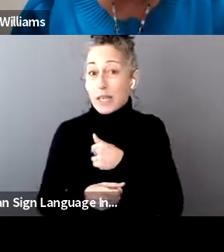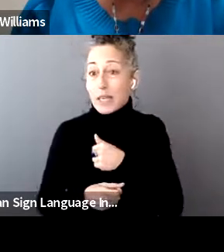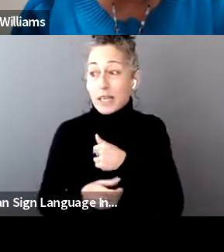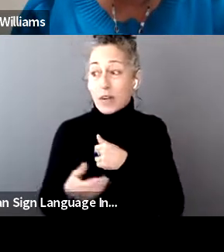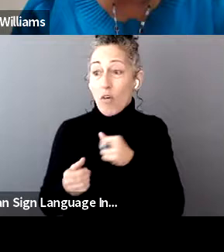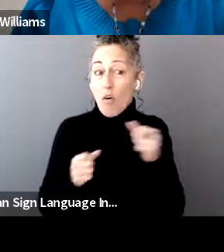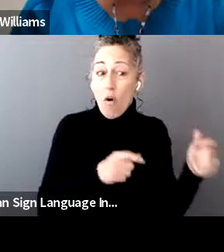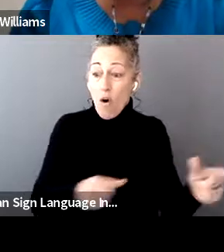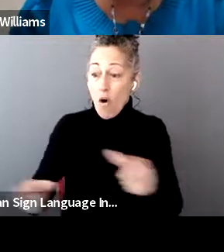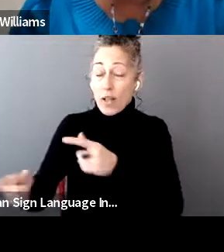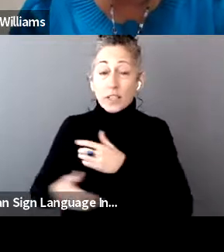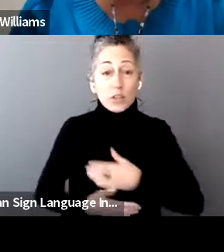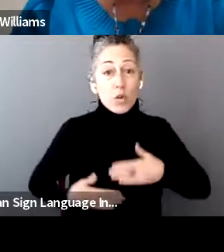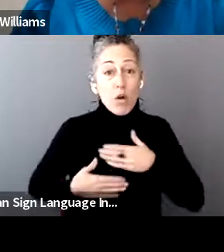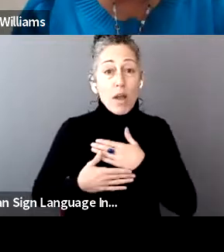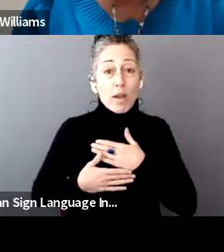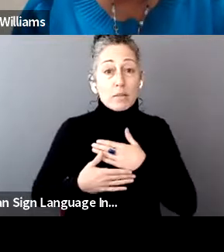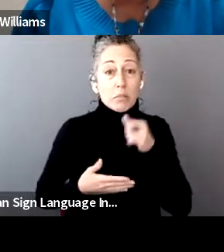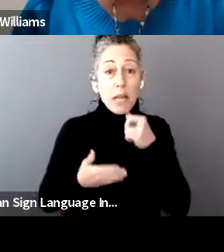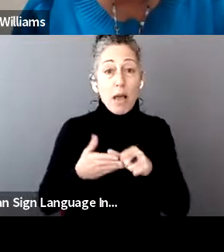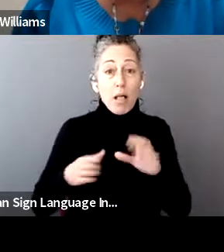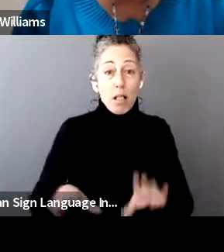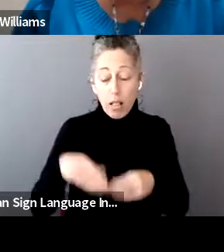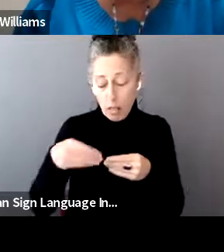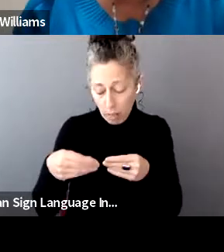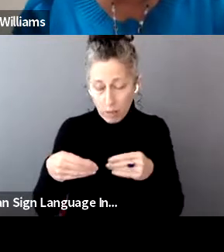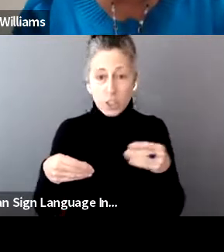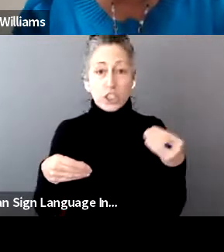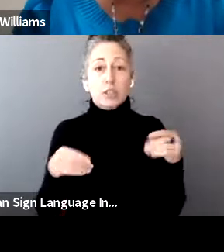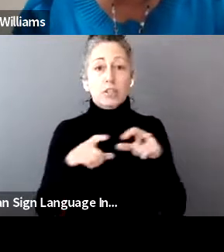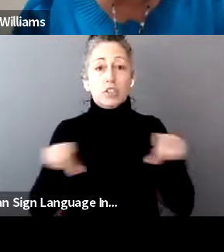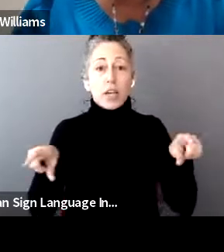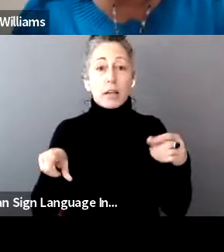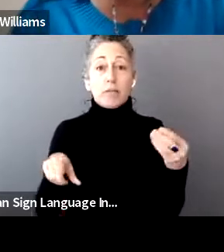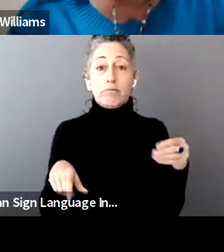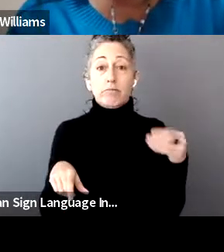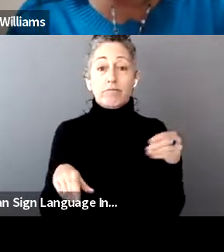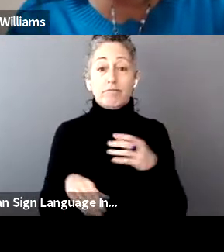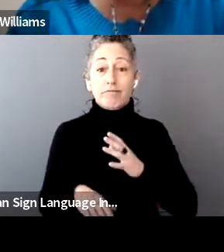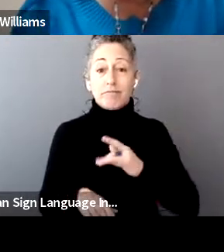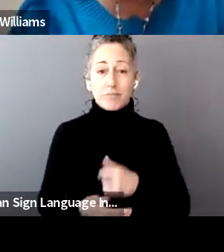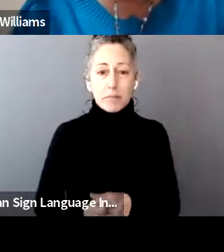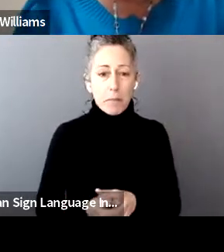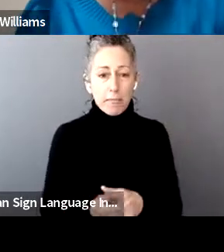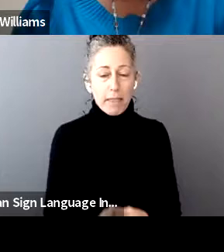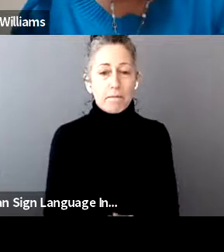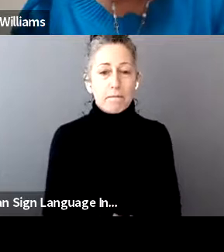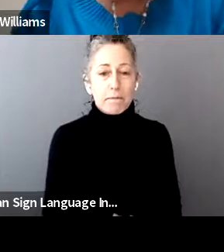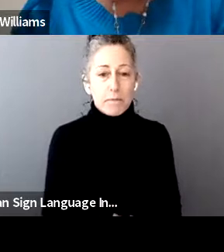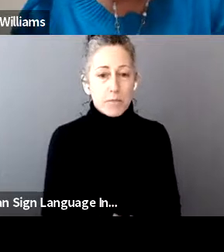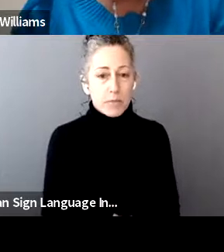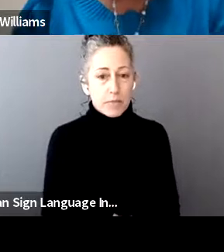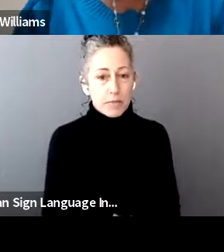you can also get your refund. That's very good. Thank you very much, Ms. Williams.